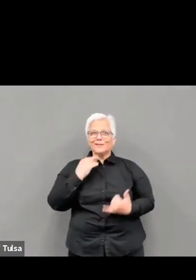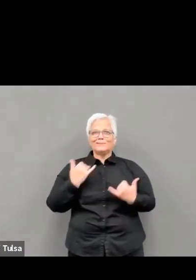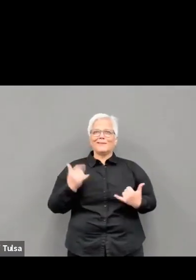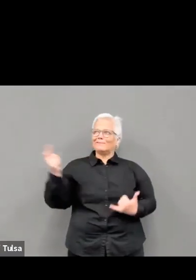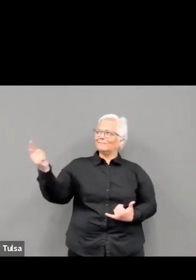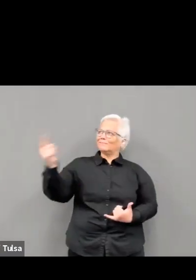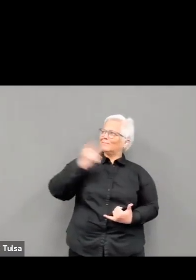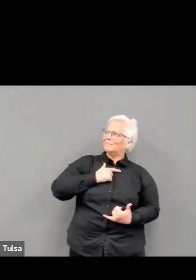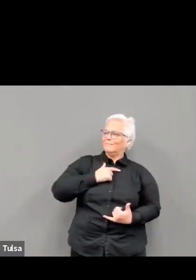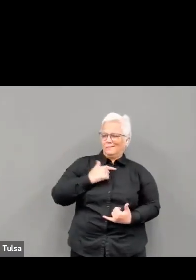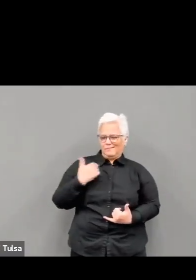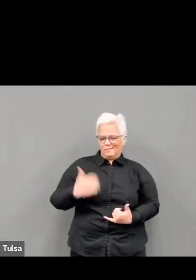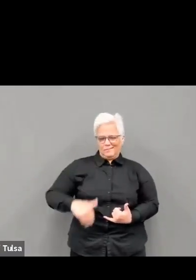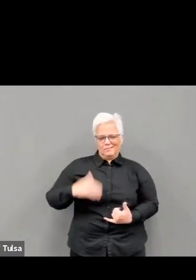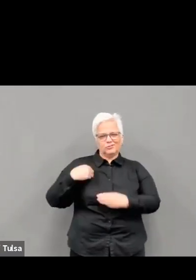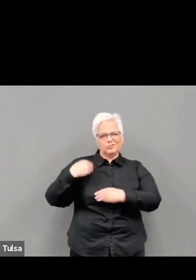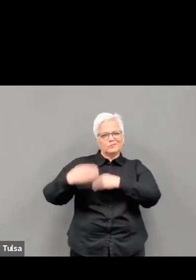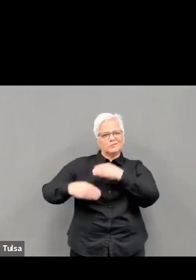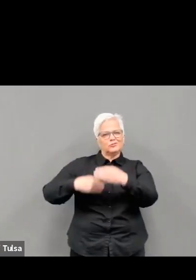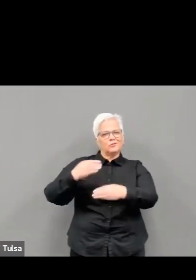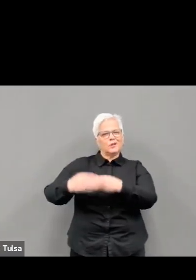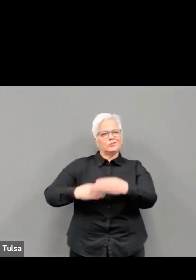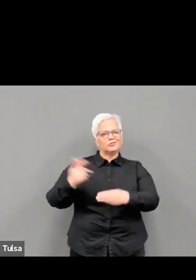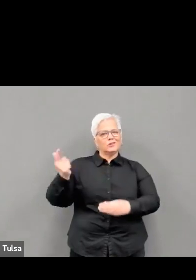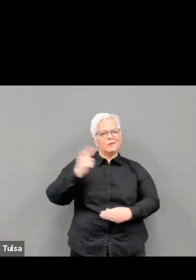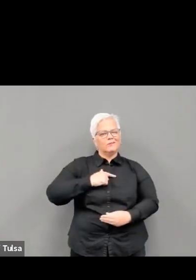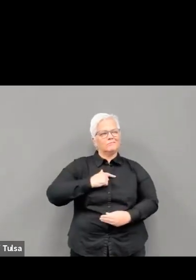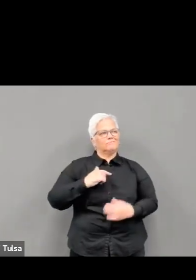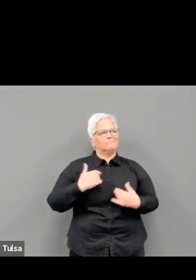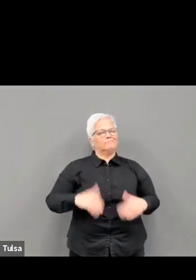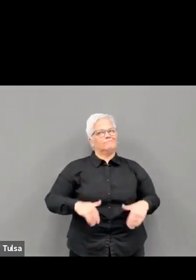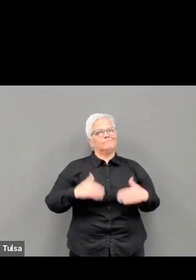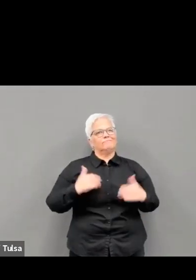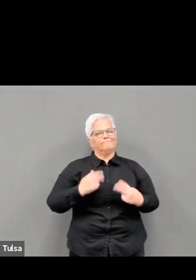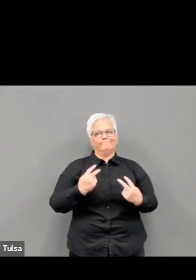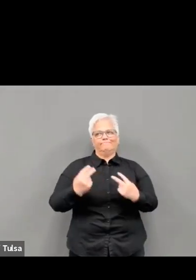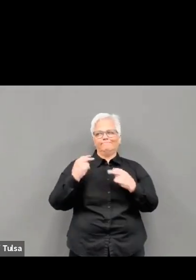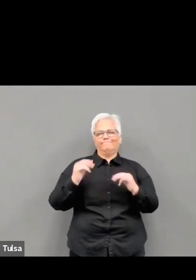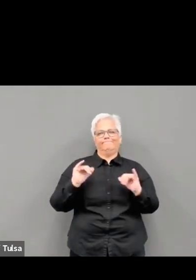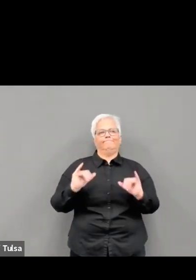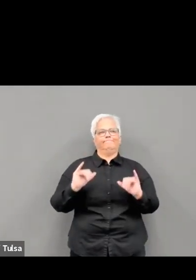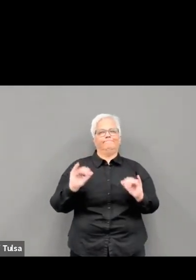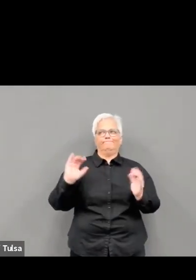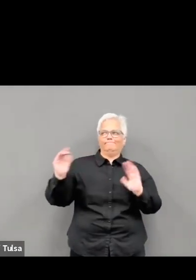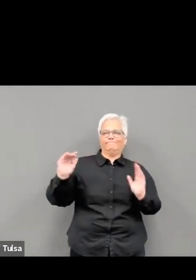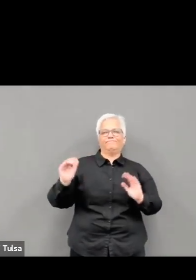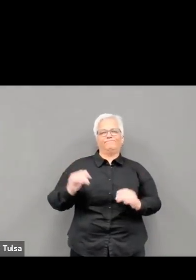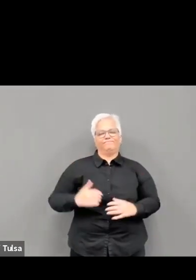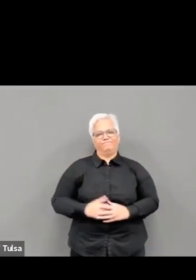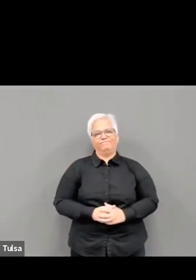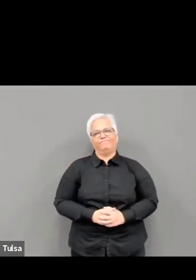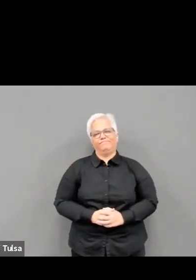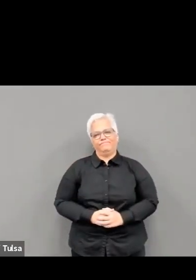virus that isolates its victims. When family members couldn't be there to hold a hand or offer an